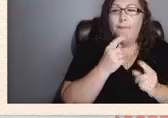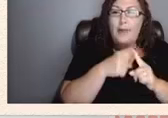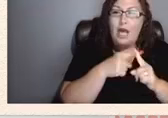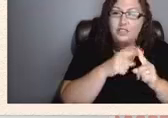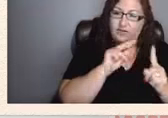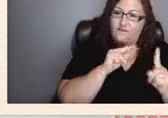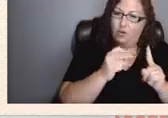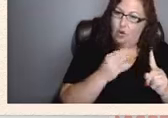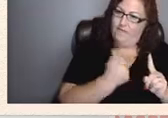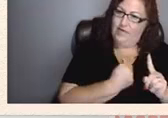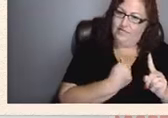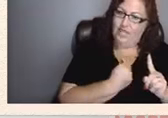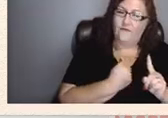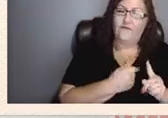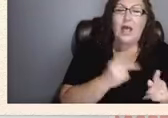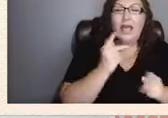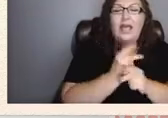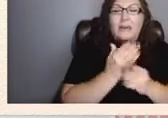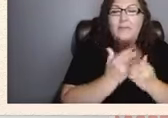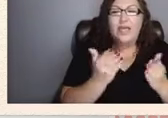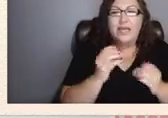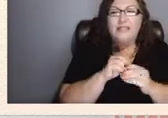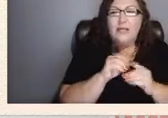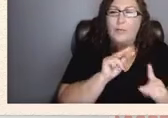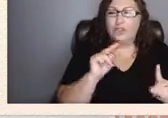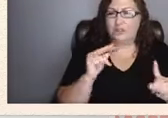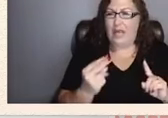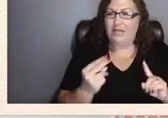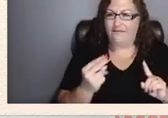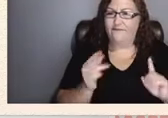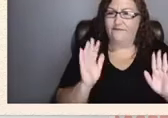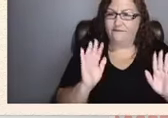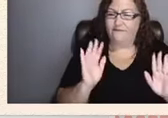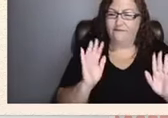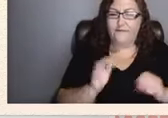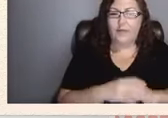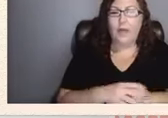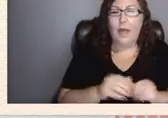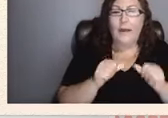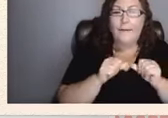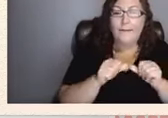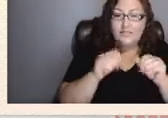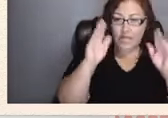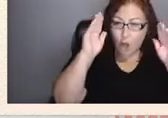in perspective maintain a hopeful outlook